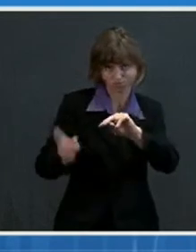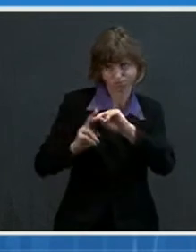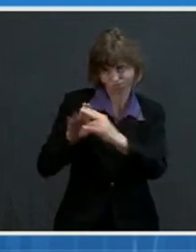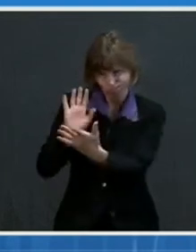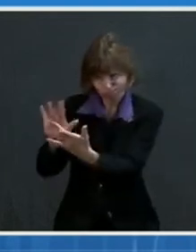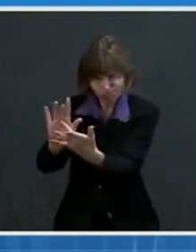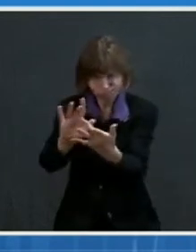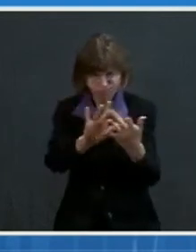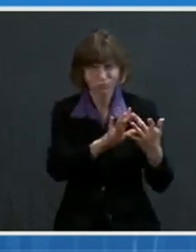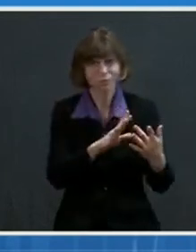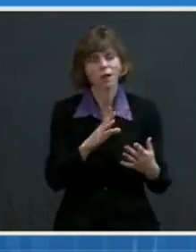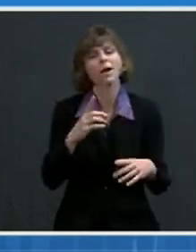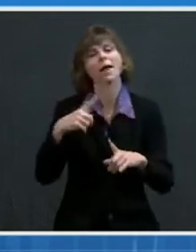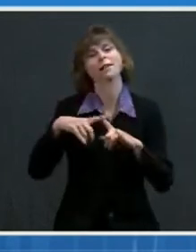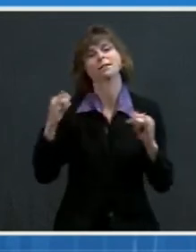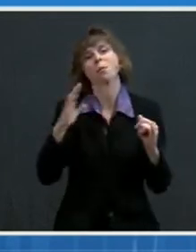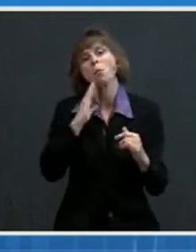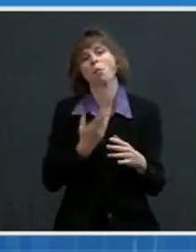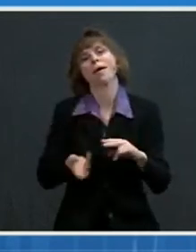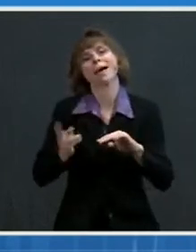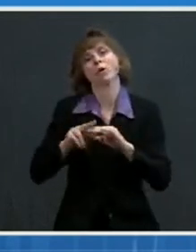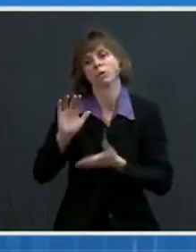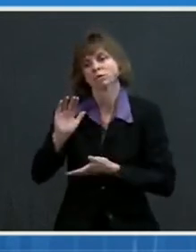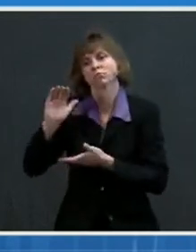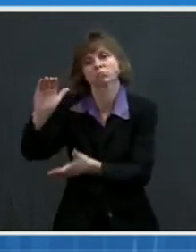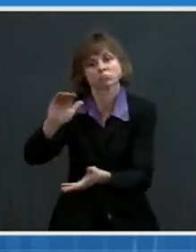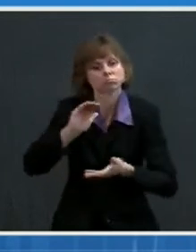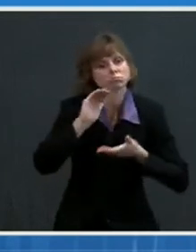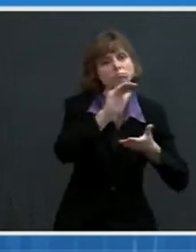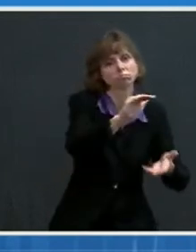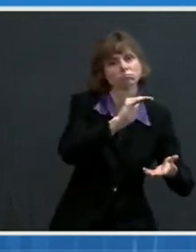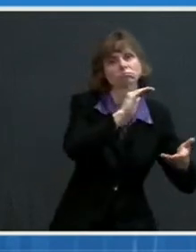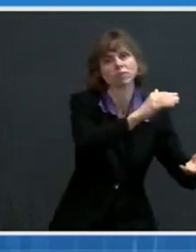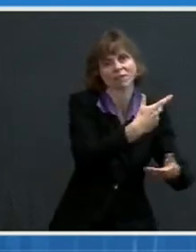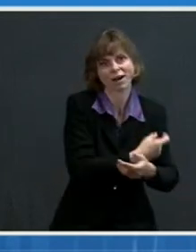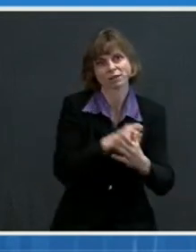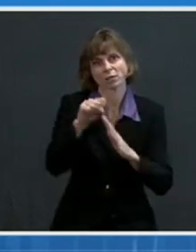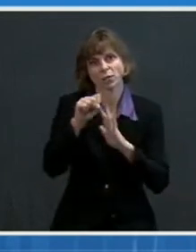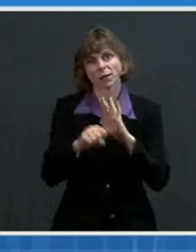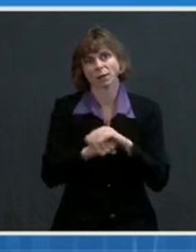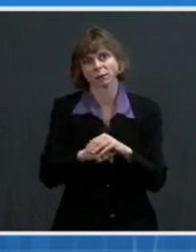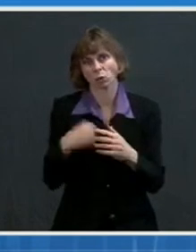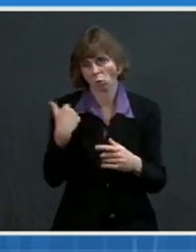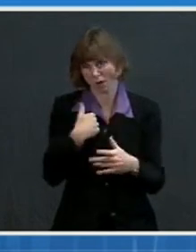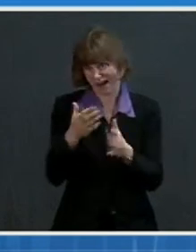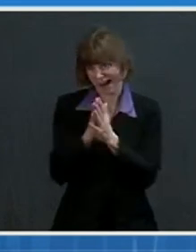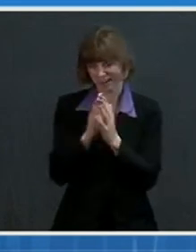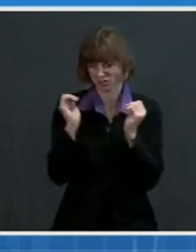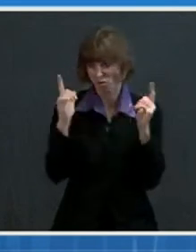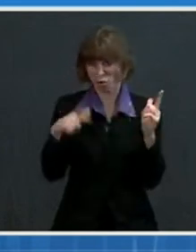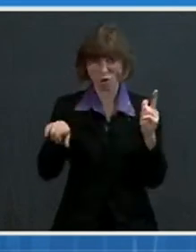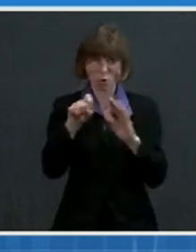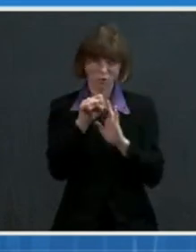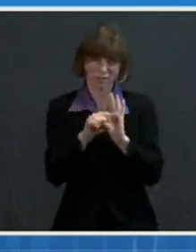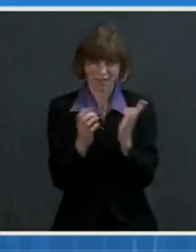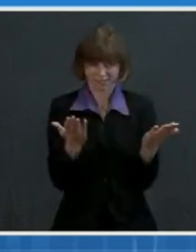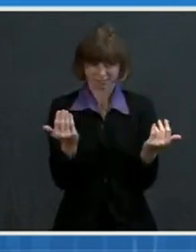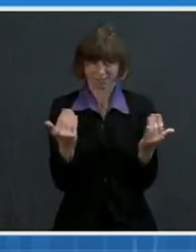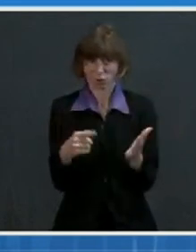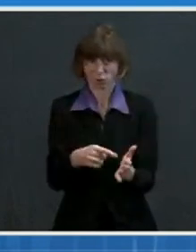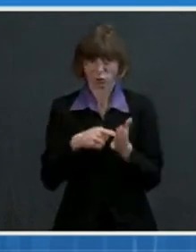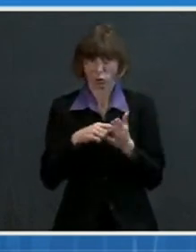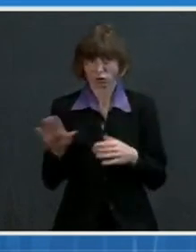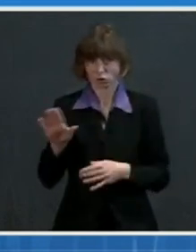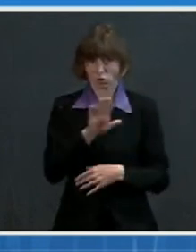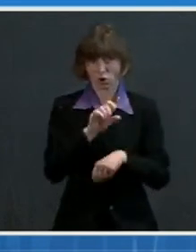our vaccine supply to the states. And as we move forward, we're calling at every state to show their work, too. We're asking our partners